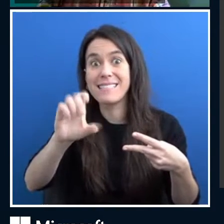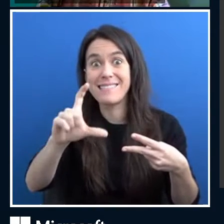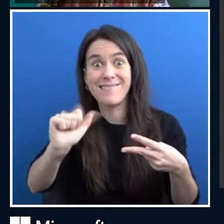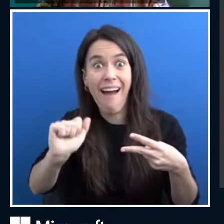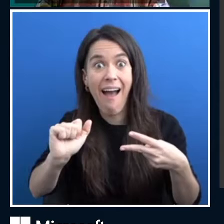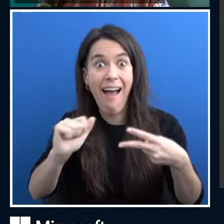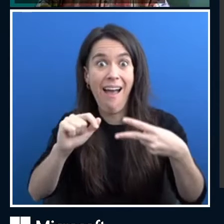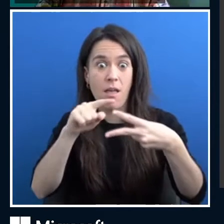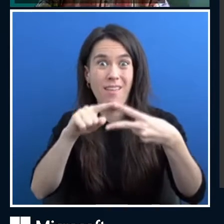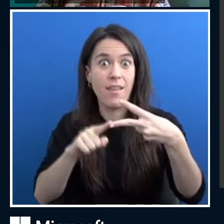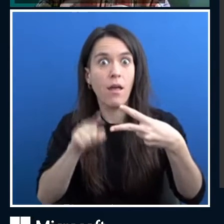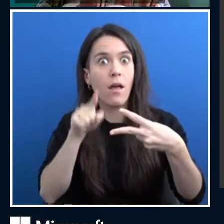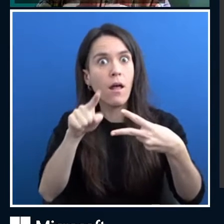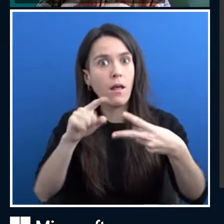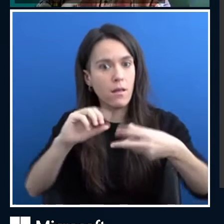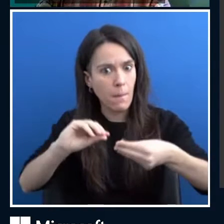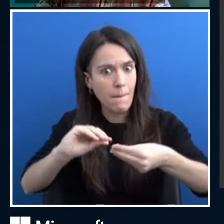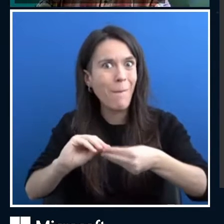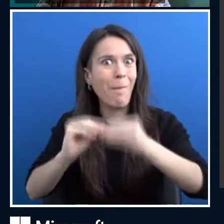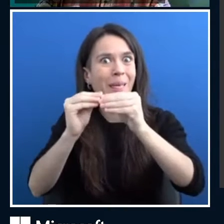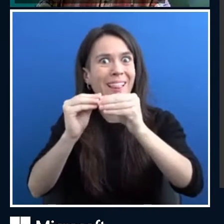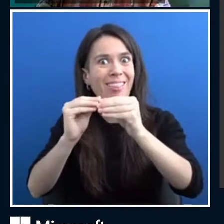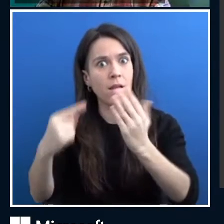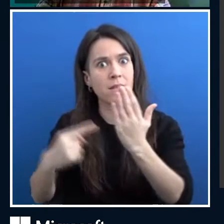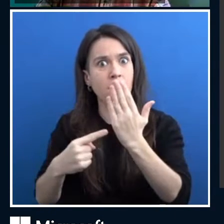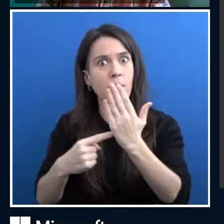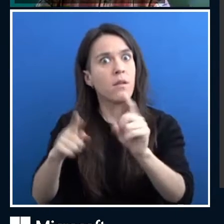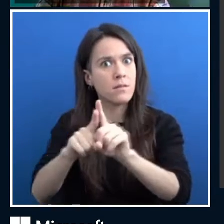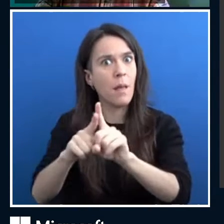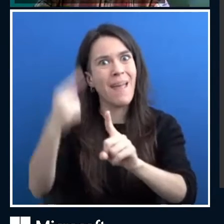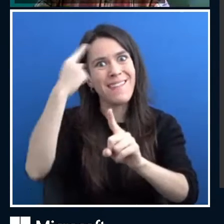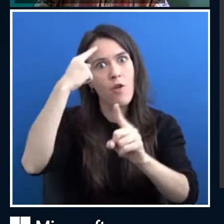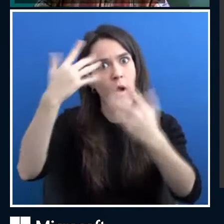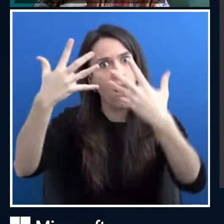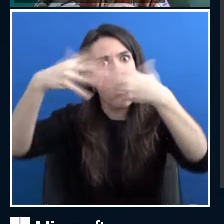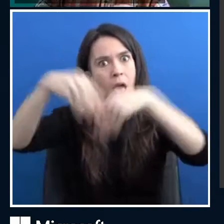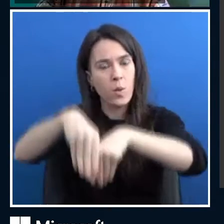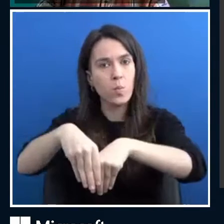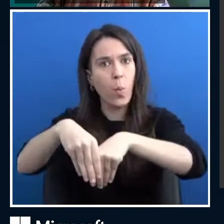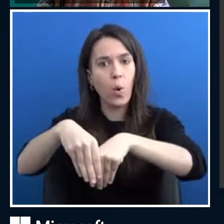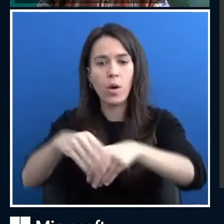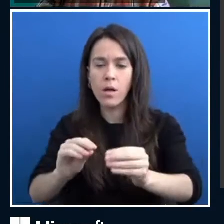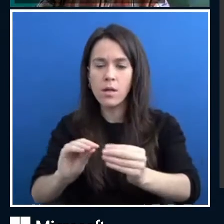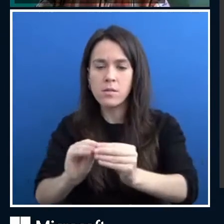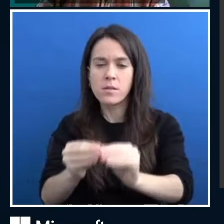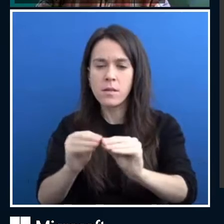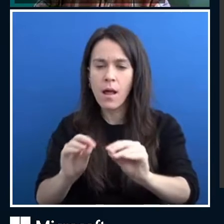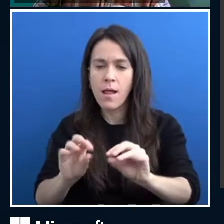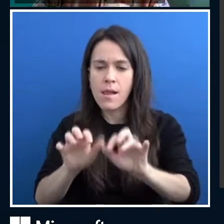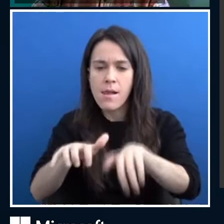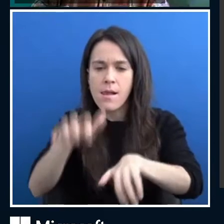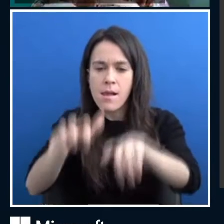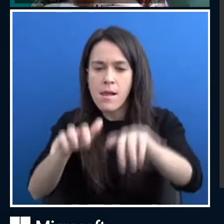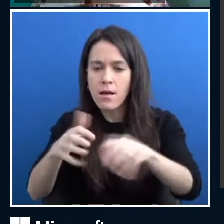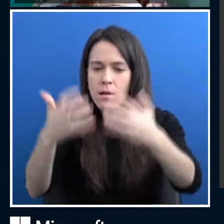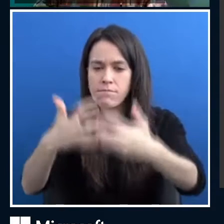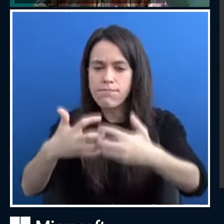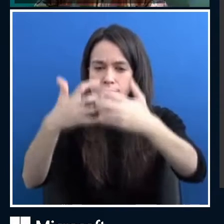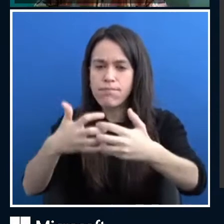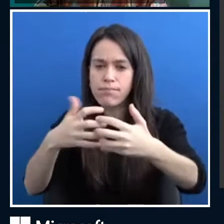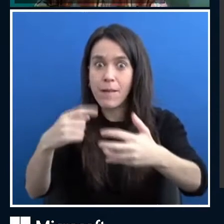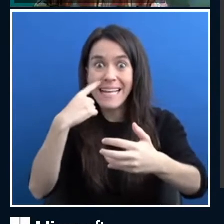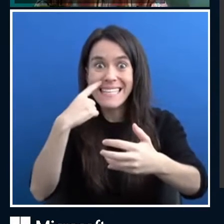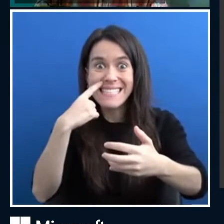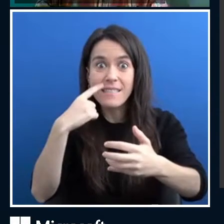pieces of technology. Neural networks are used to recognize our voice and to figure out the intent of the intent person, what we want actually the